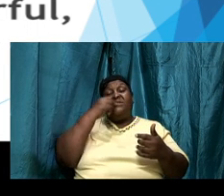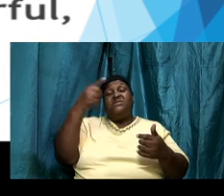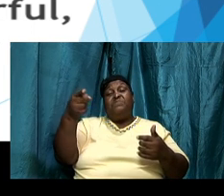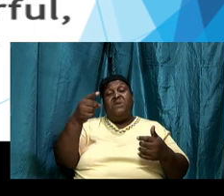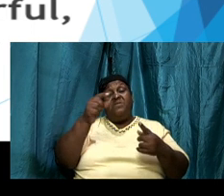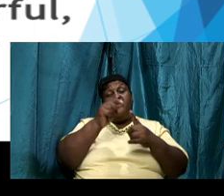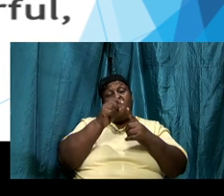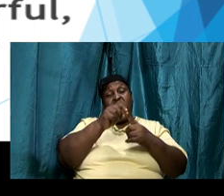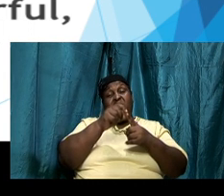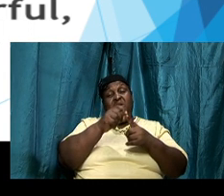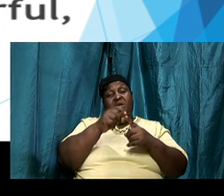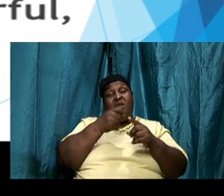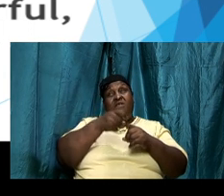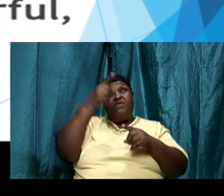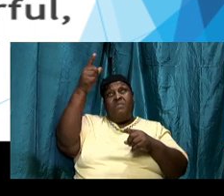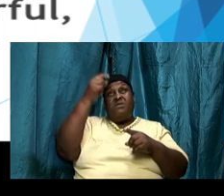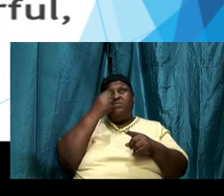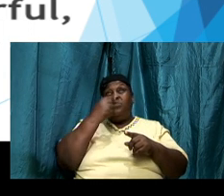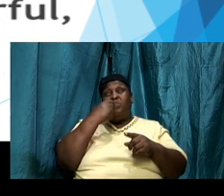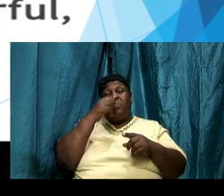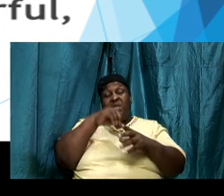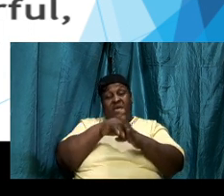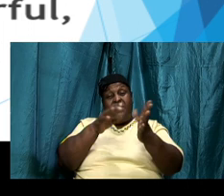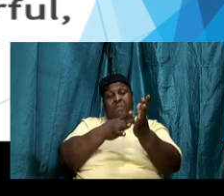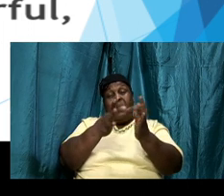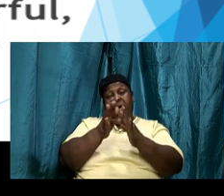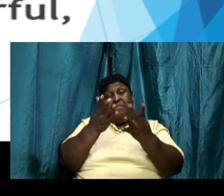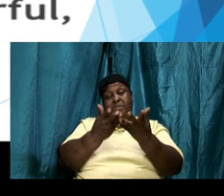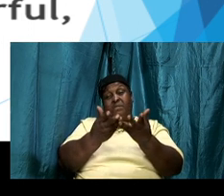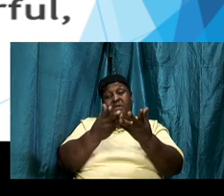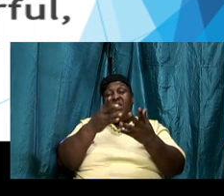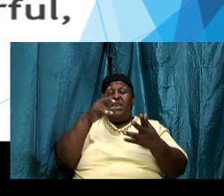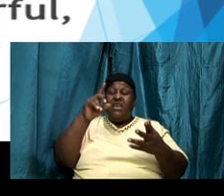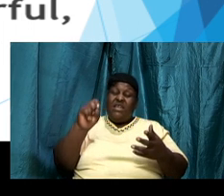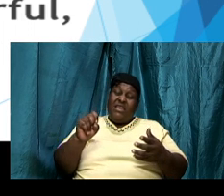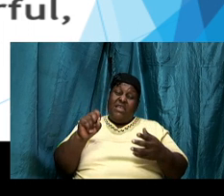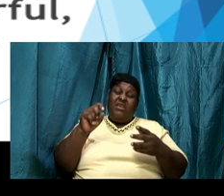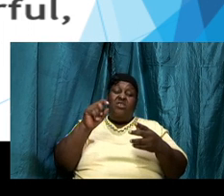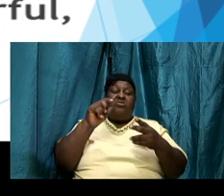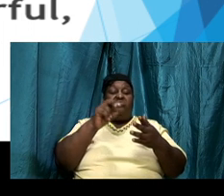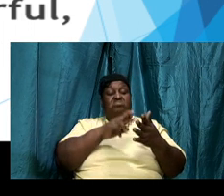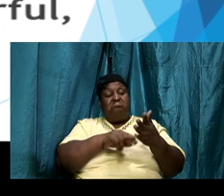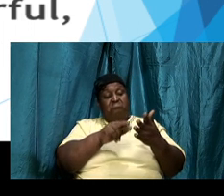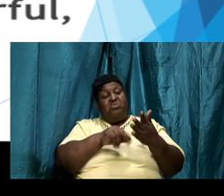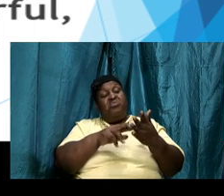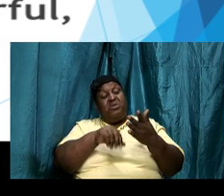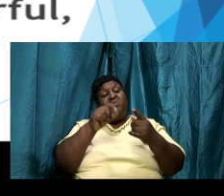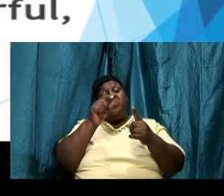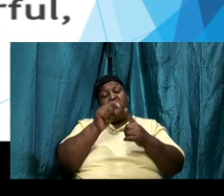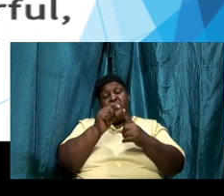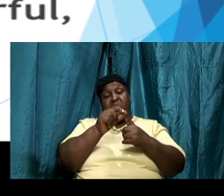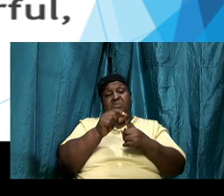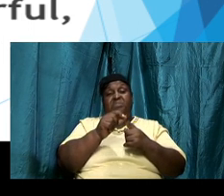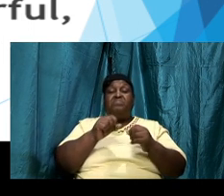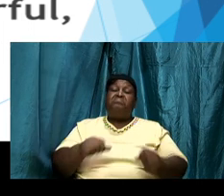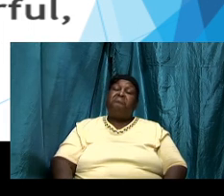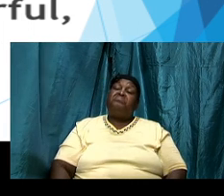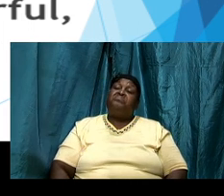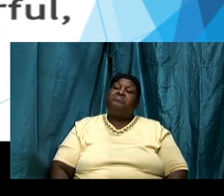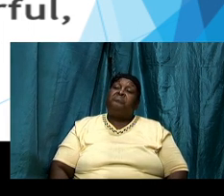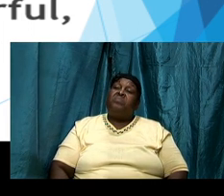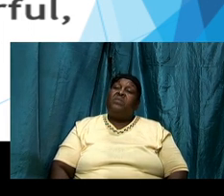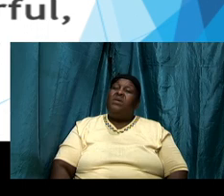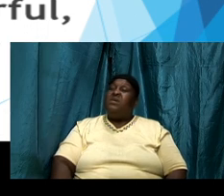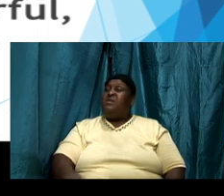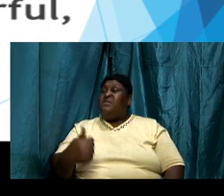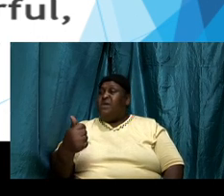mouth it is in the book and we need to read that word and then there is the